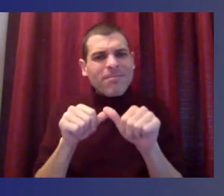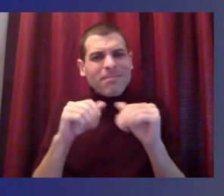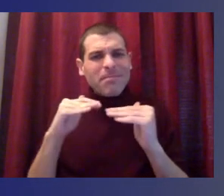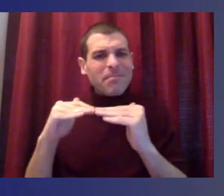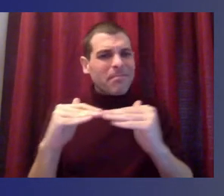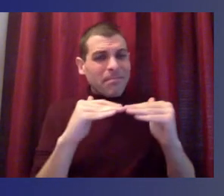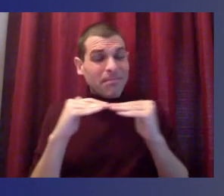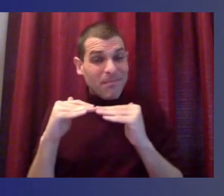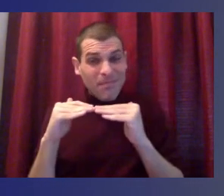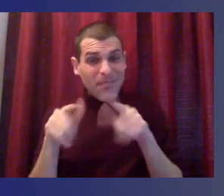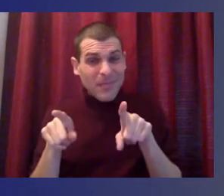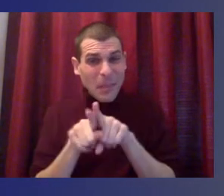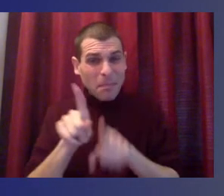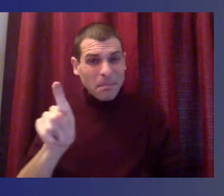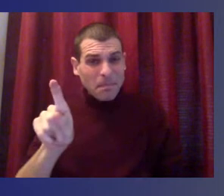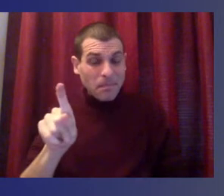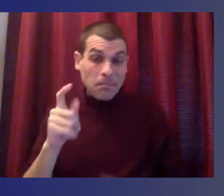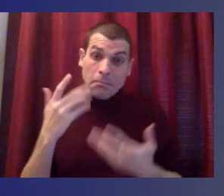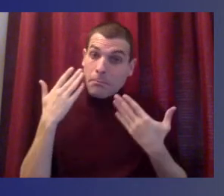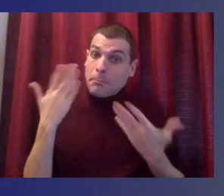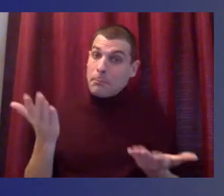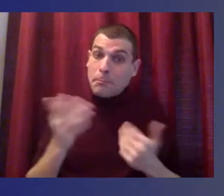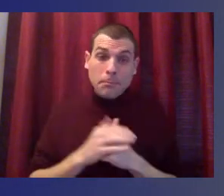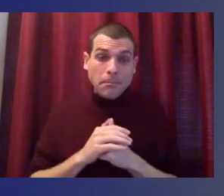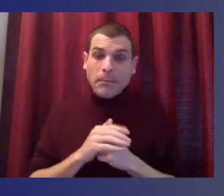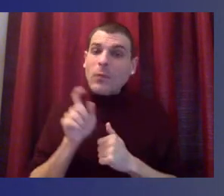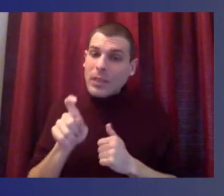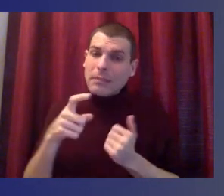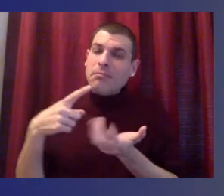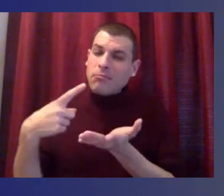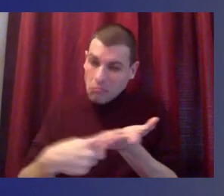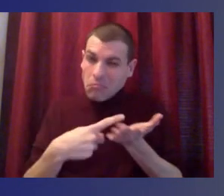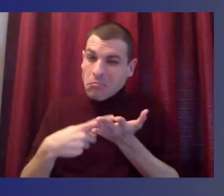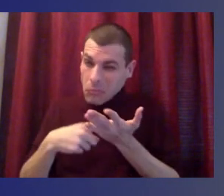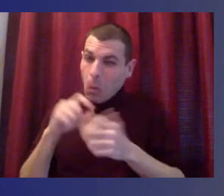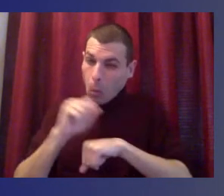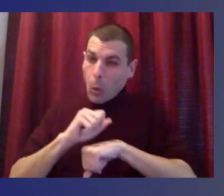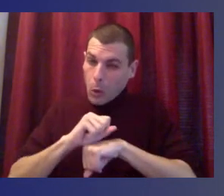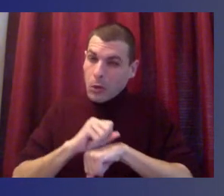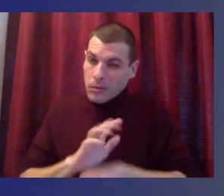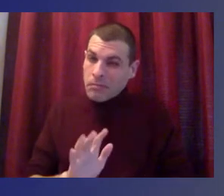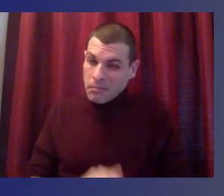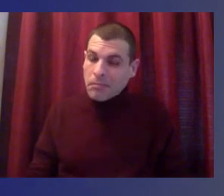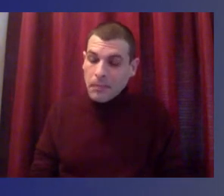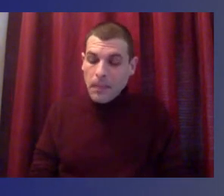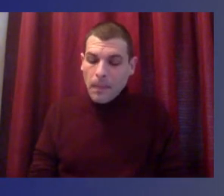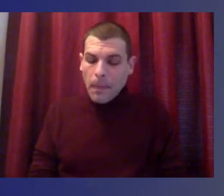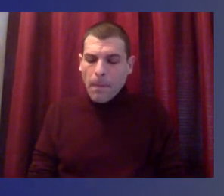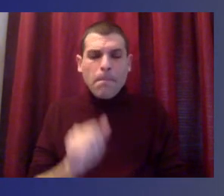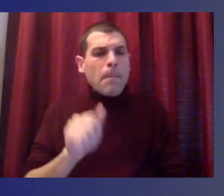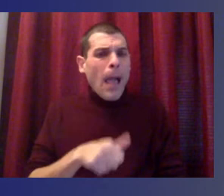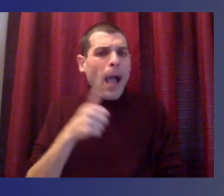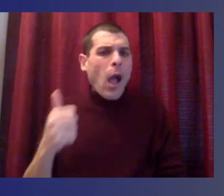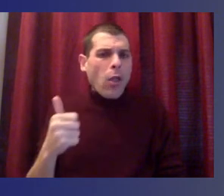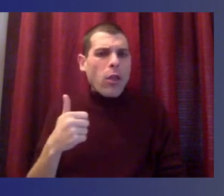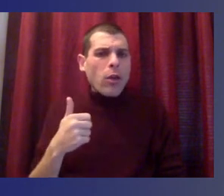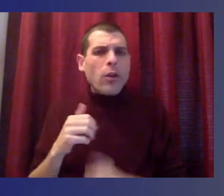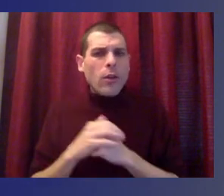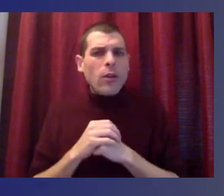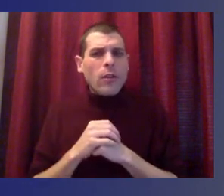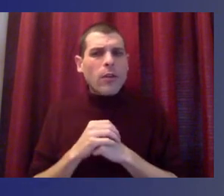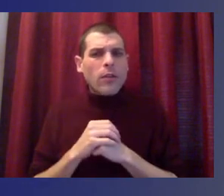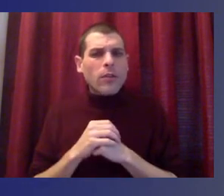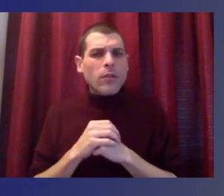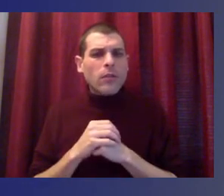that going to be? So we have some work to do there. Um, I would also say that we have to look at implementing again, to build back